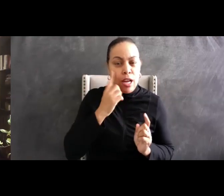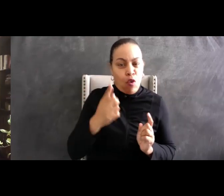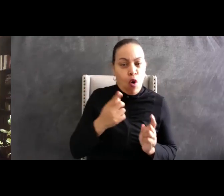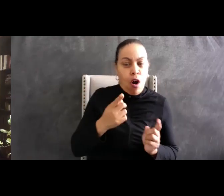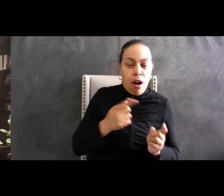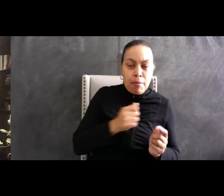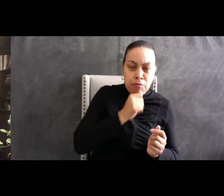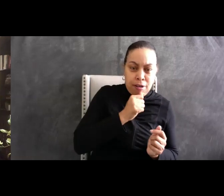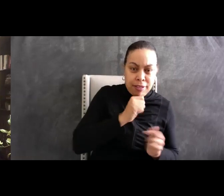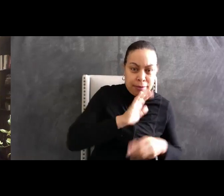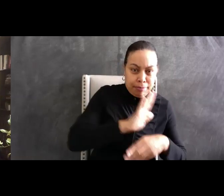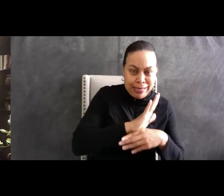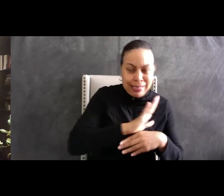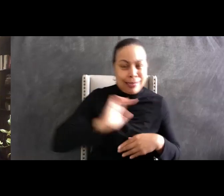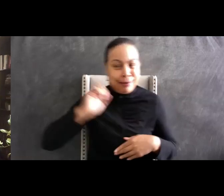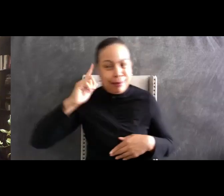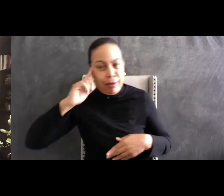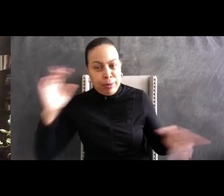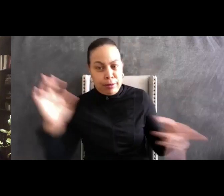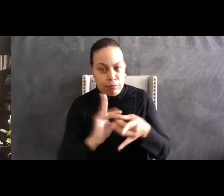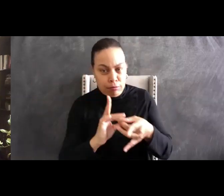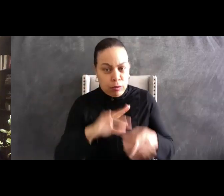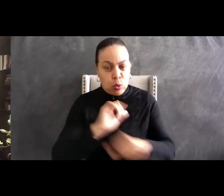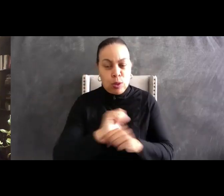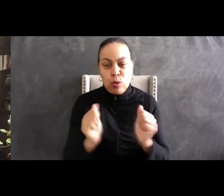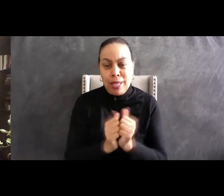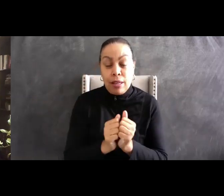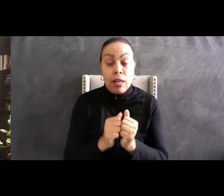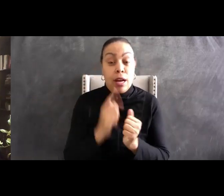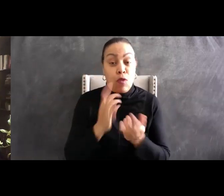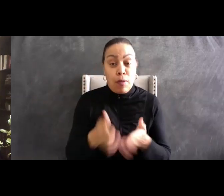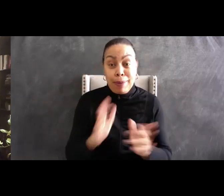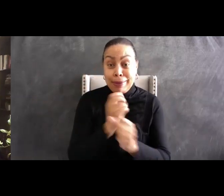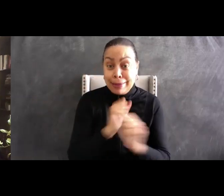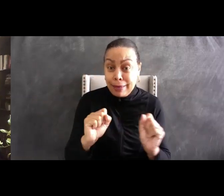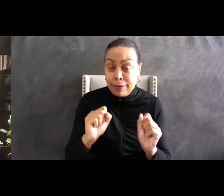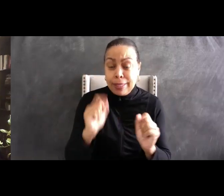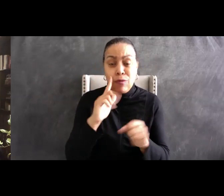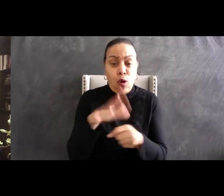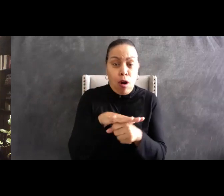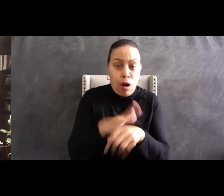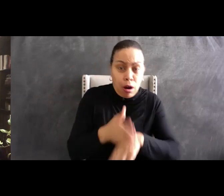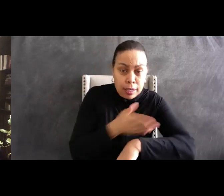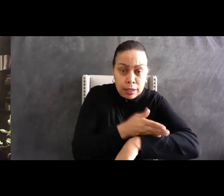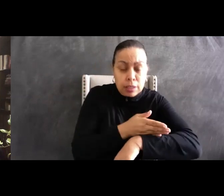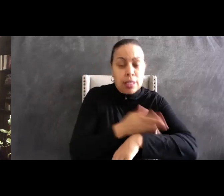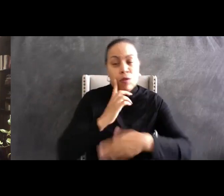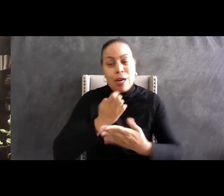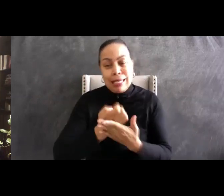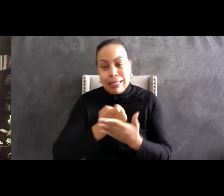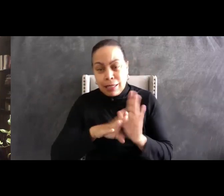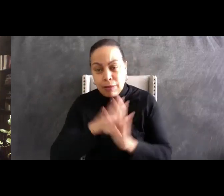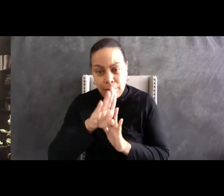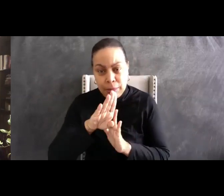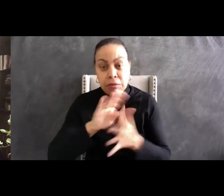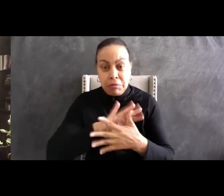and public safety, neighborhood revitalization, and economic development. She served